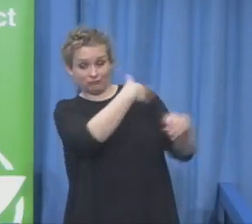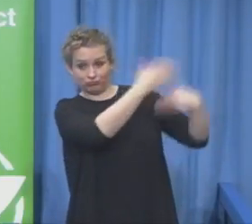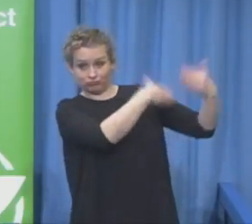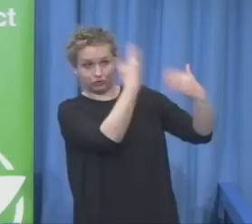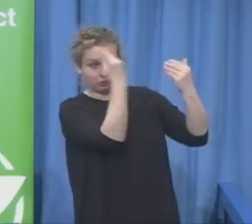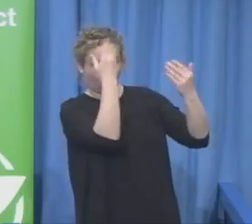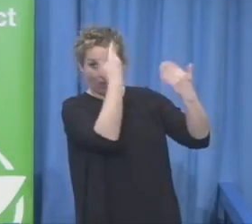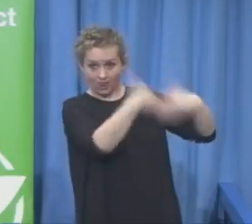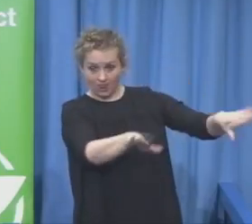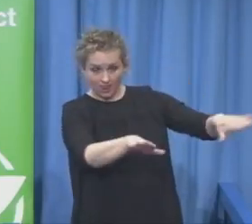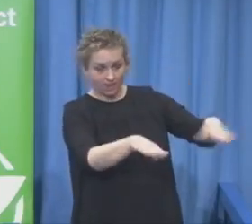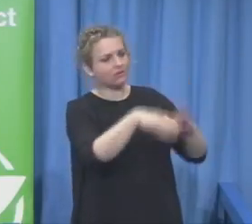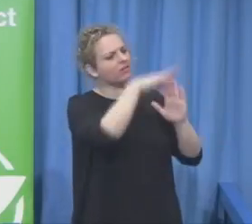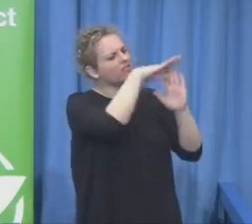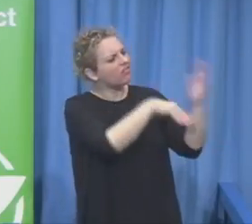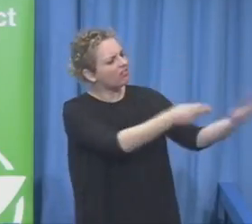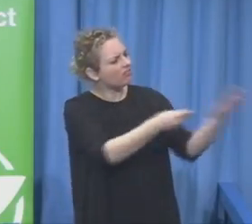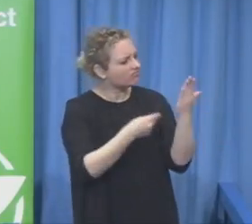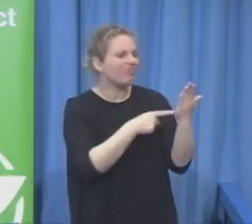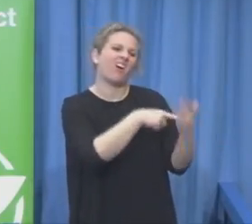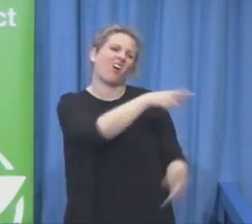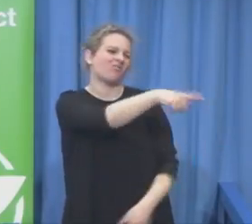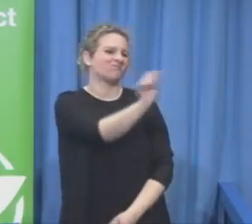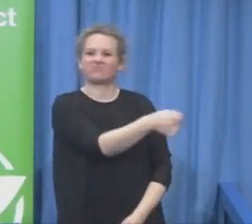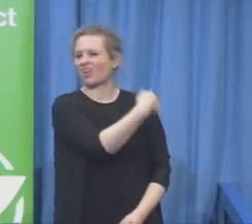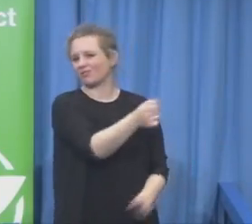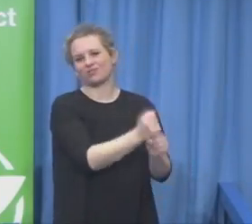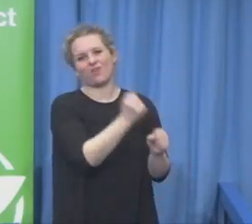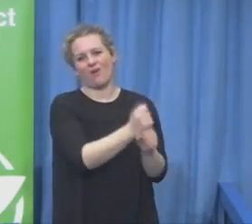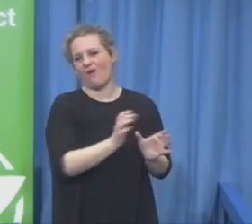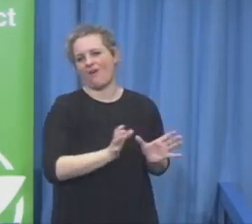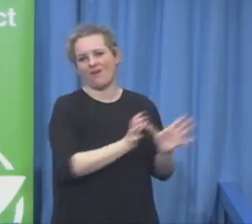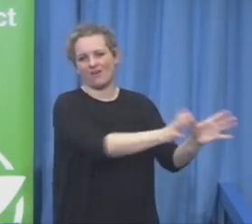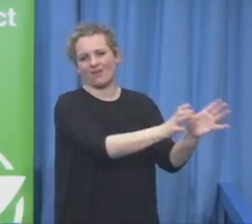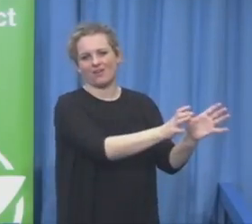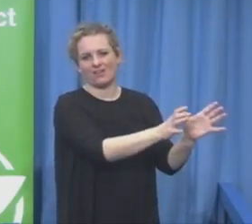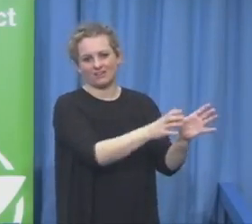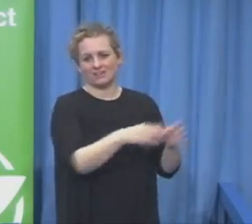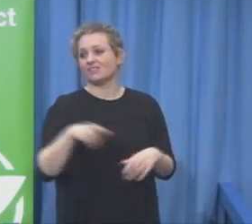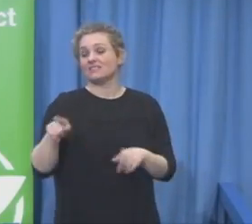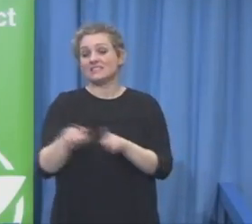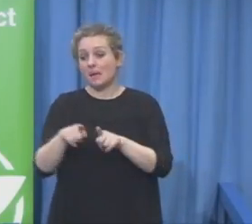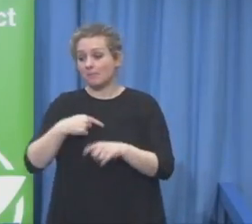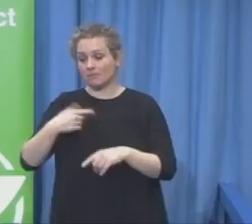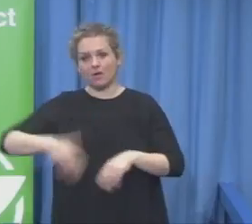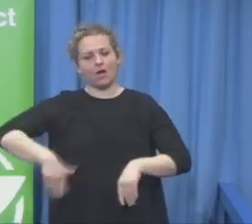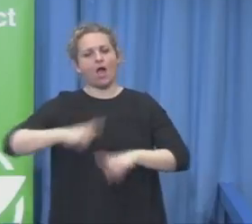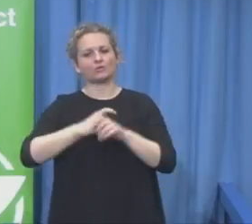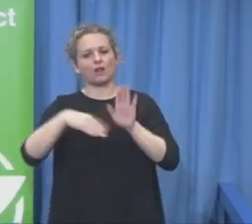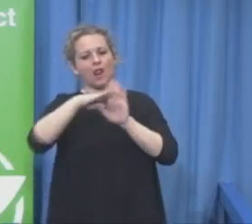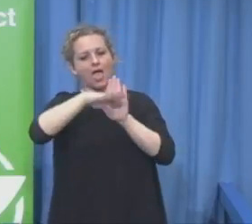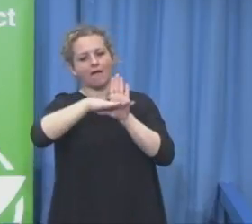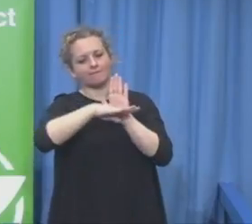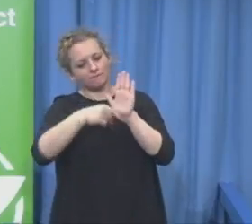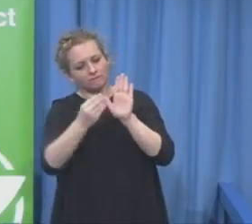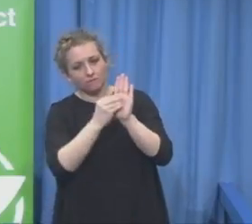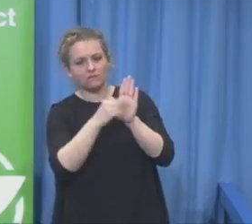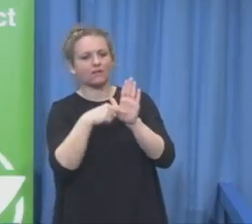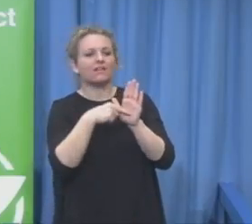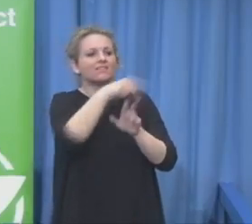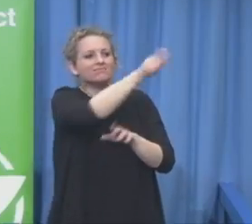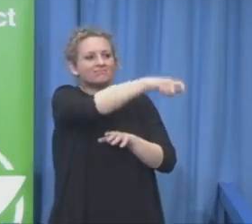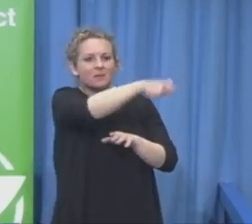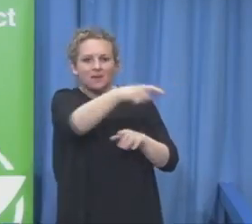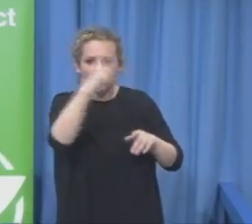legally as a person who can work. And so they are seen as a person whom we support with